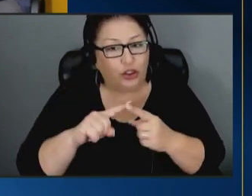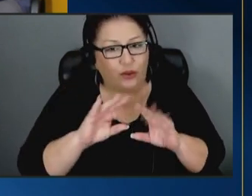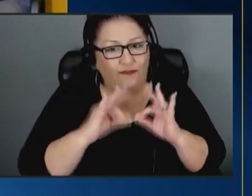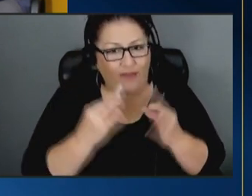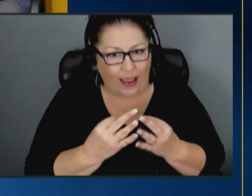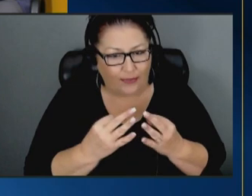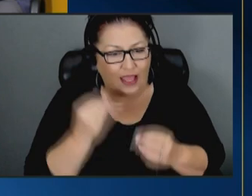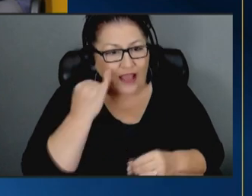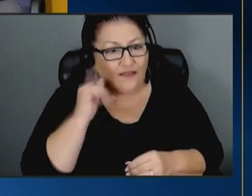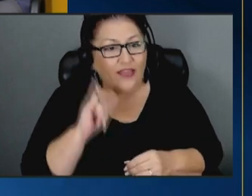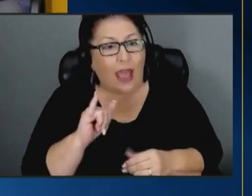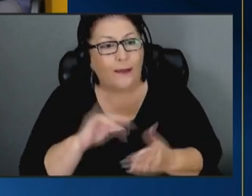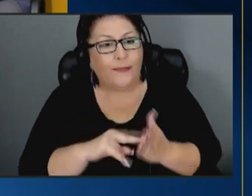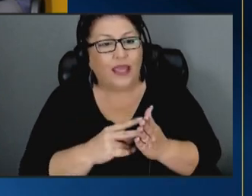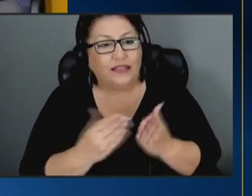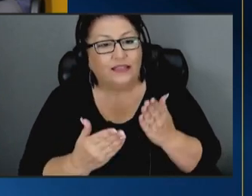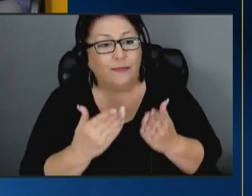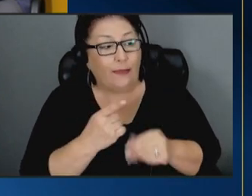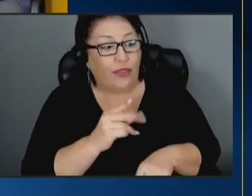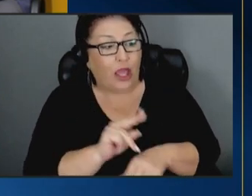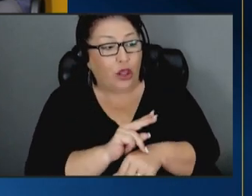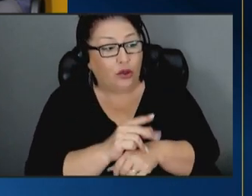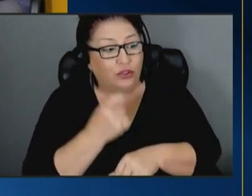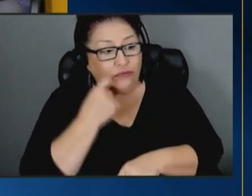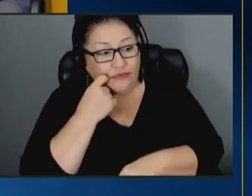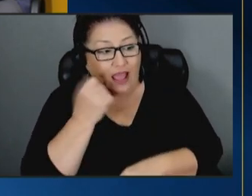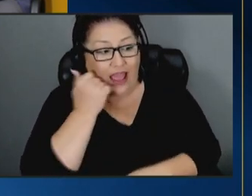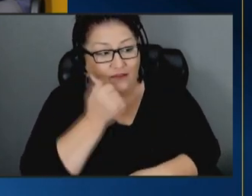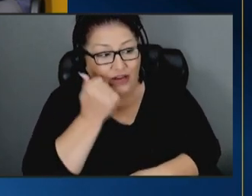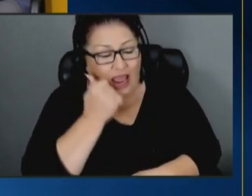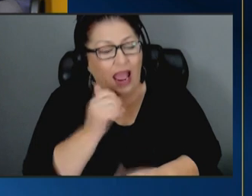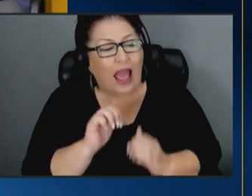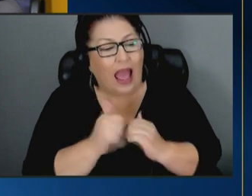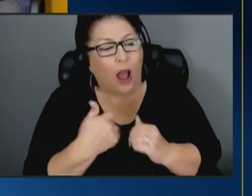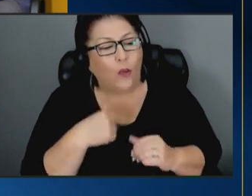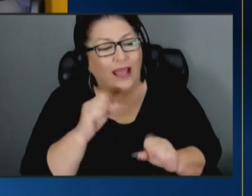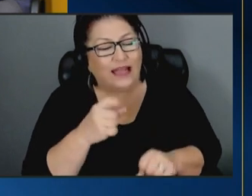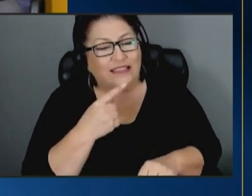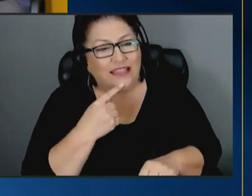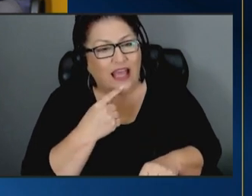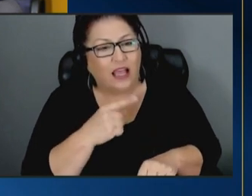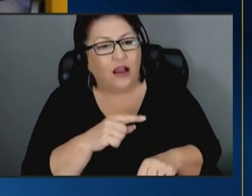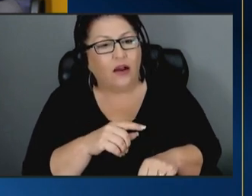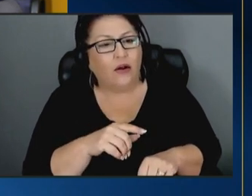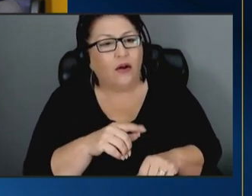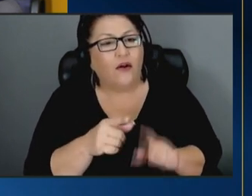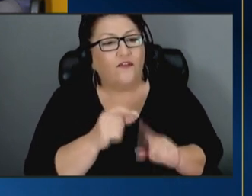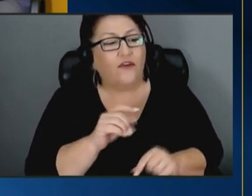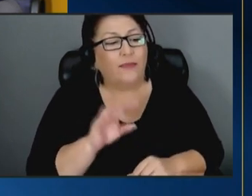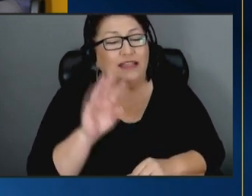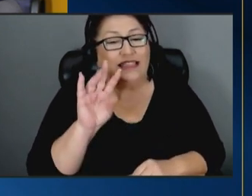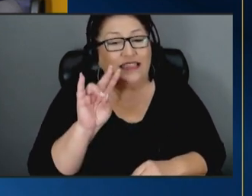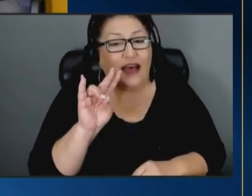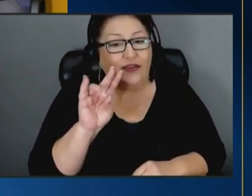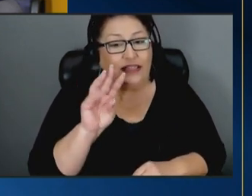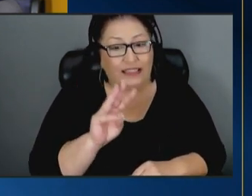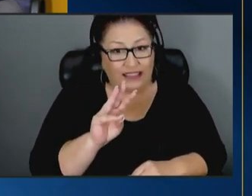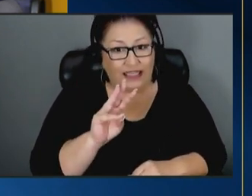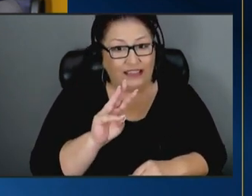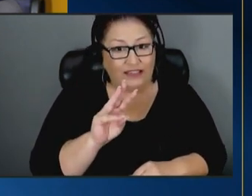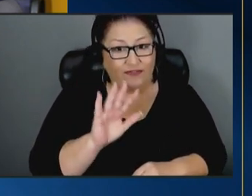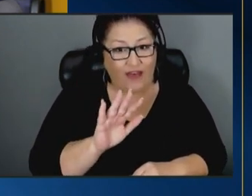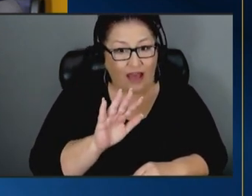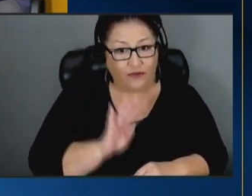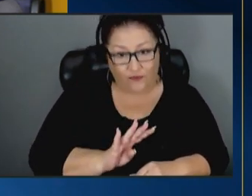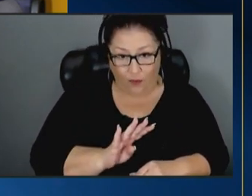they may have used every day how can we gradually say how can we gradually go from seven to six six to five five to four